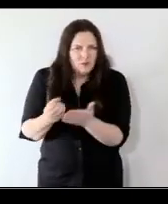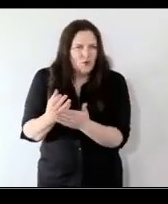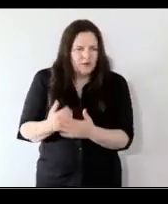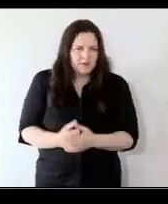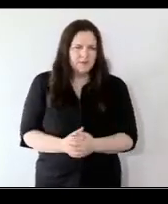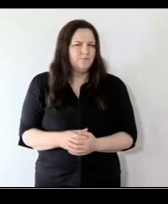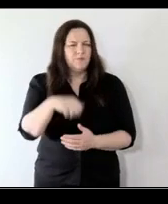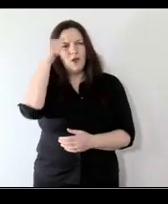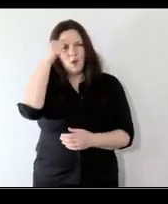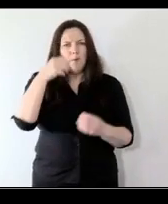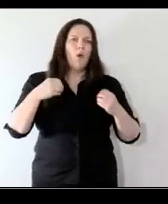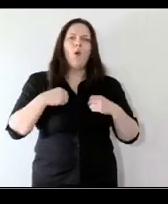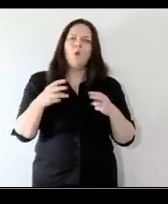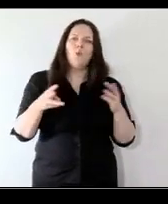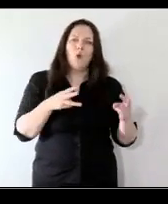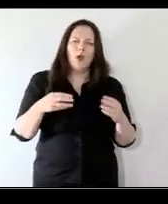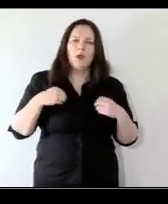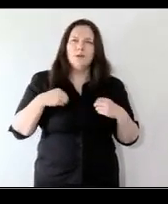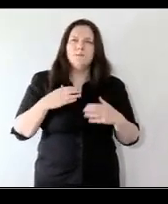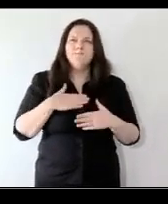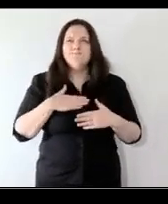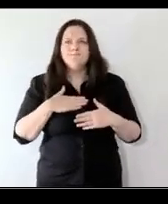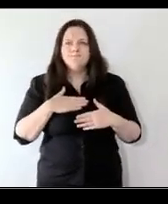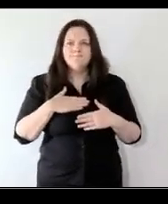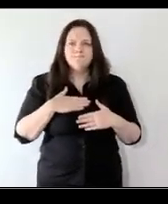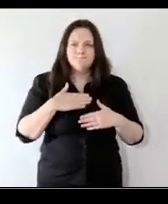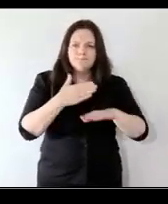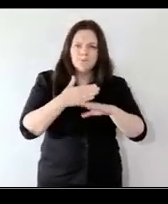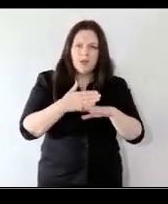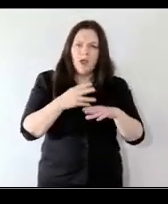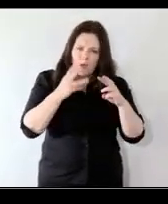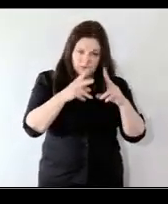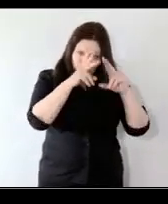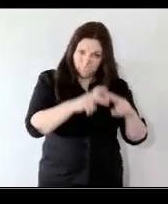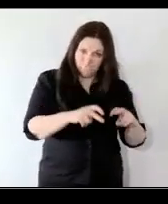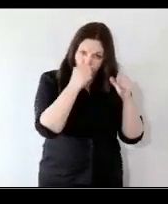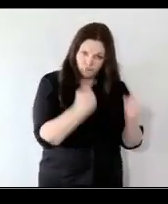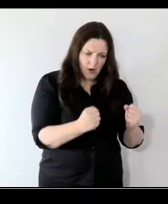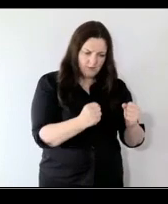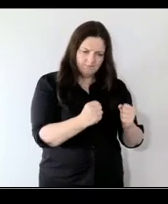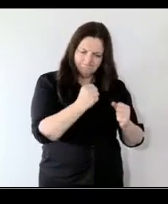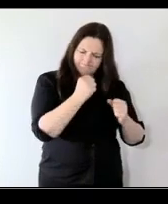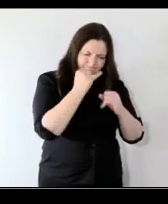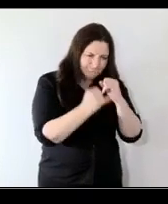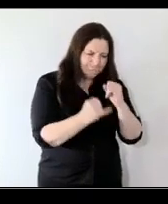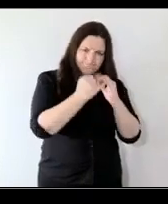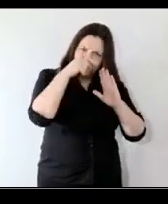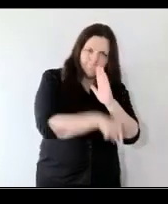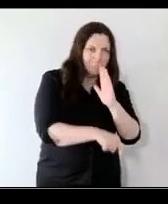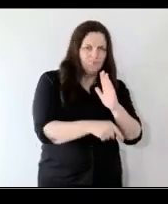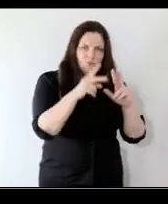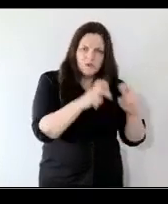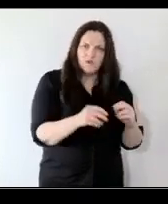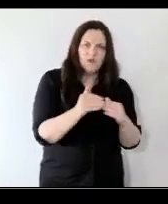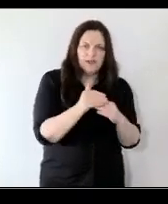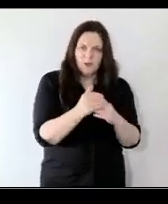work i always want it to be um consistent of robust research you know rigorous research but